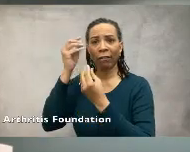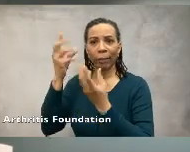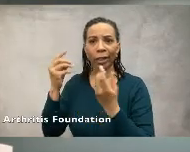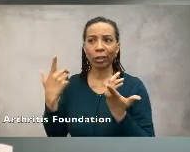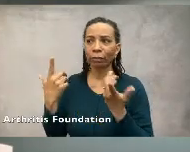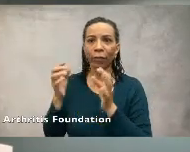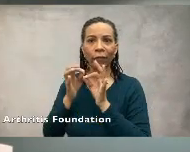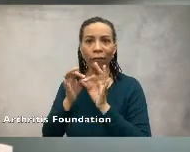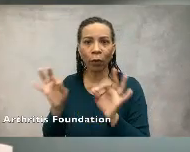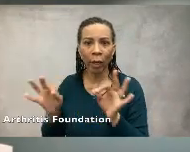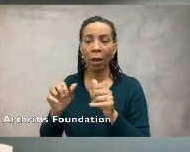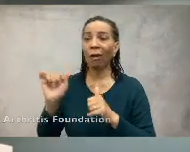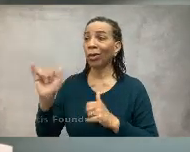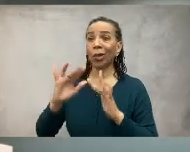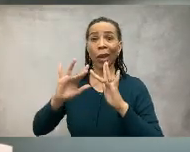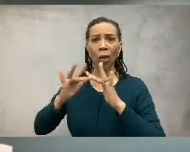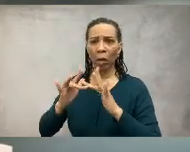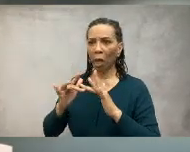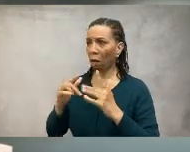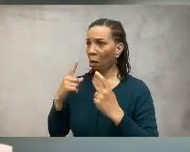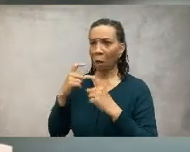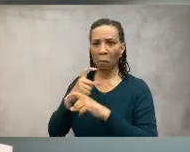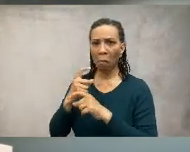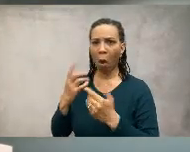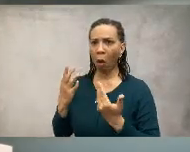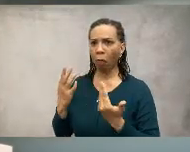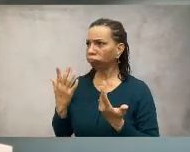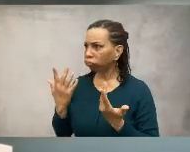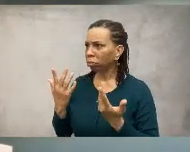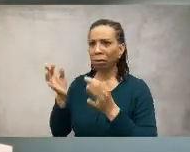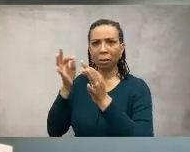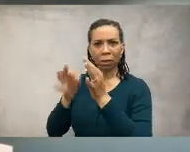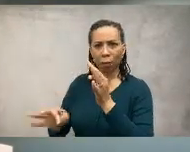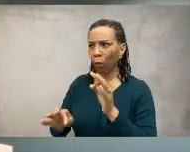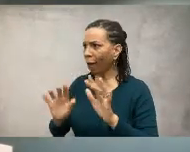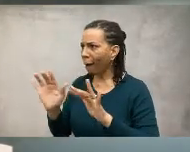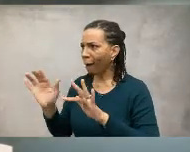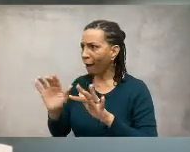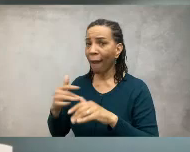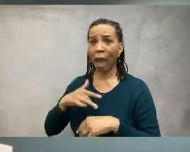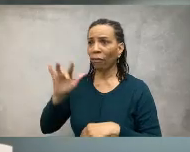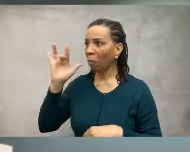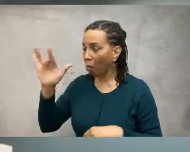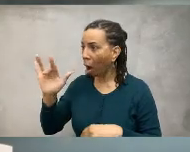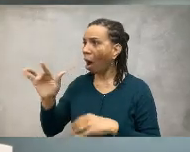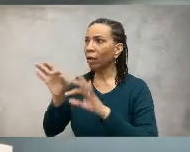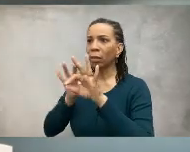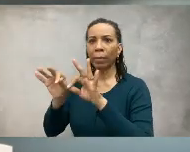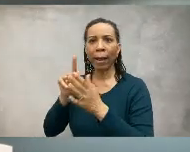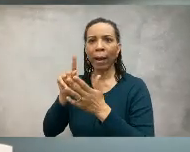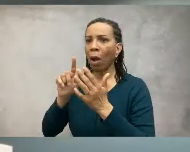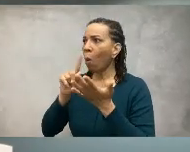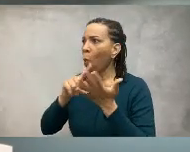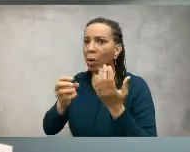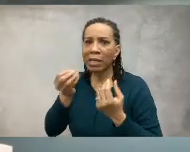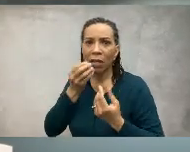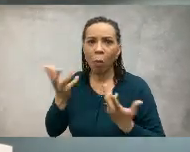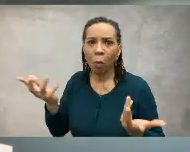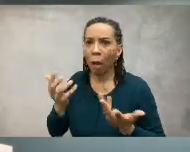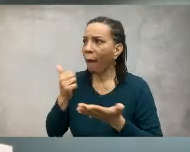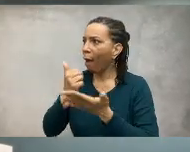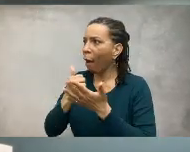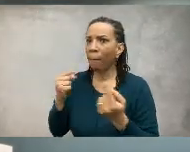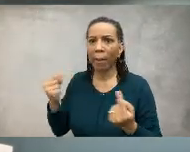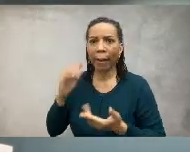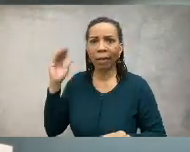foundation now they provide free information as well as a very easy to navigate website they even have a specific link just on